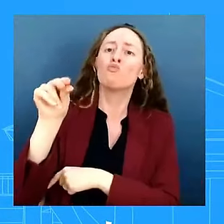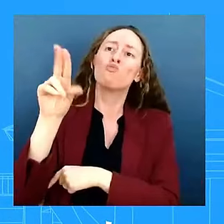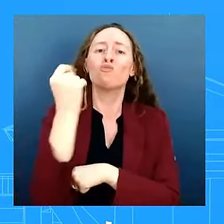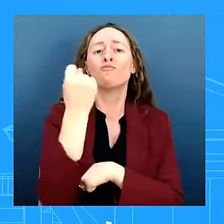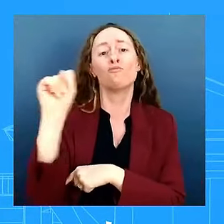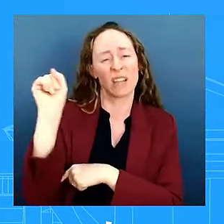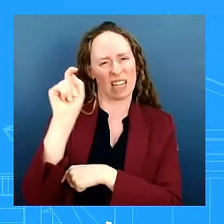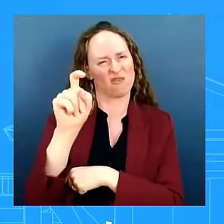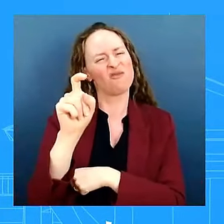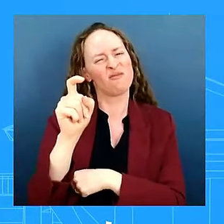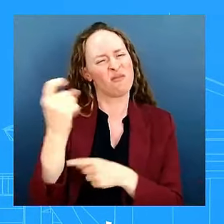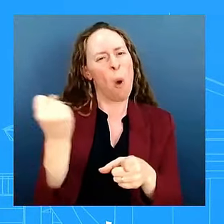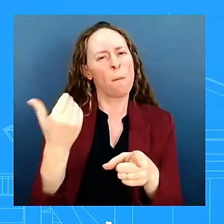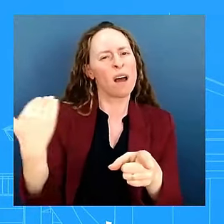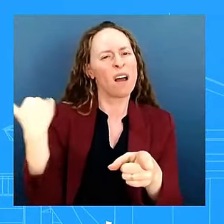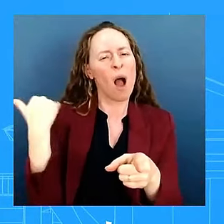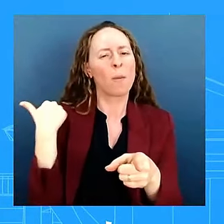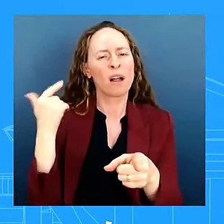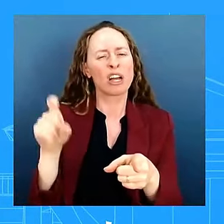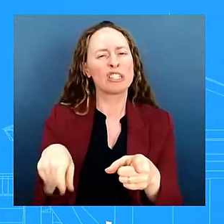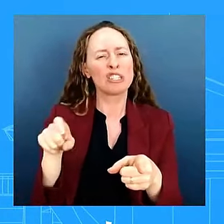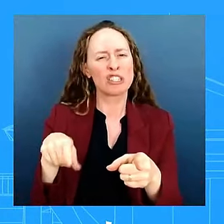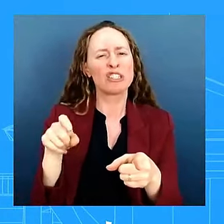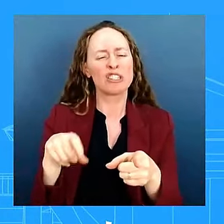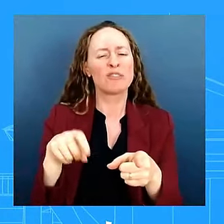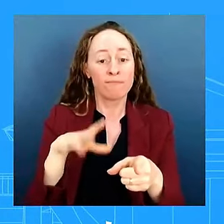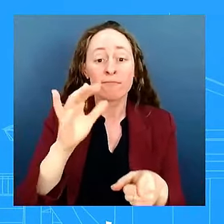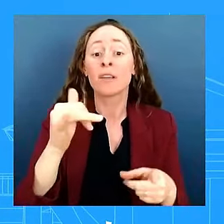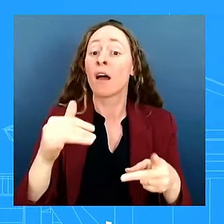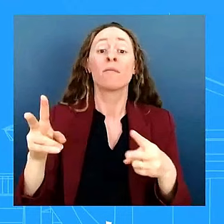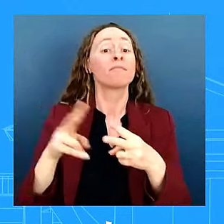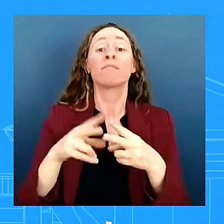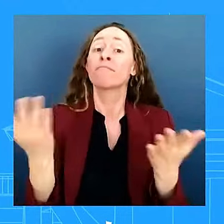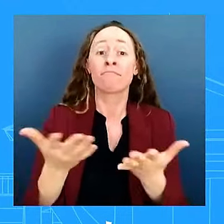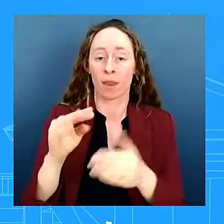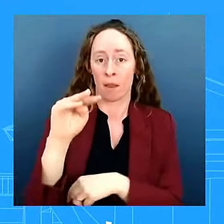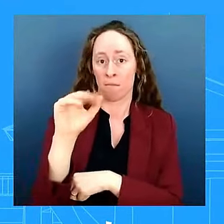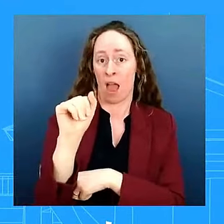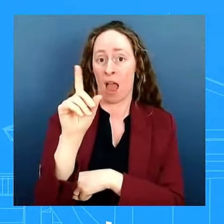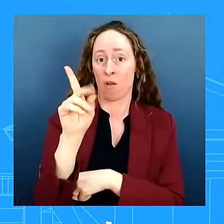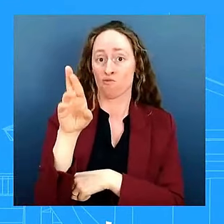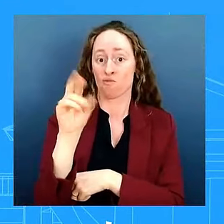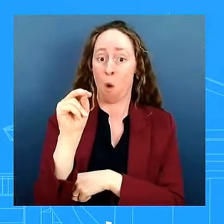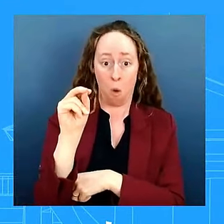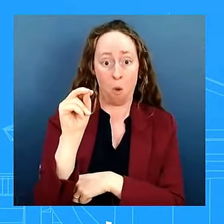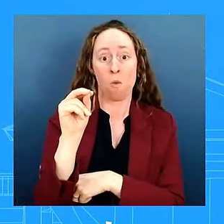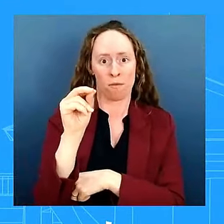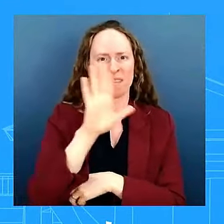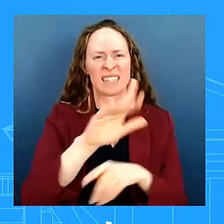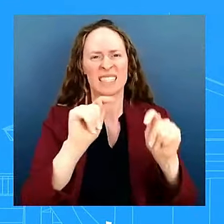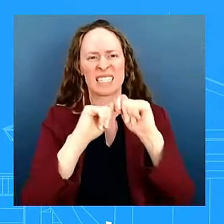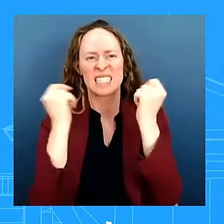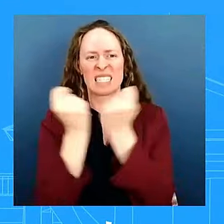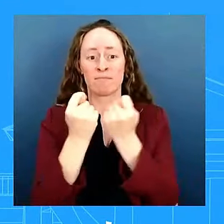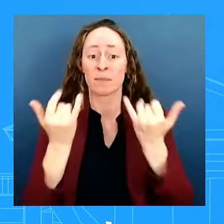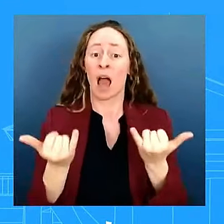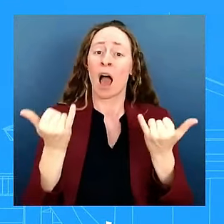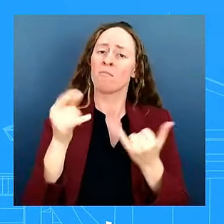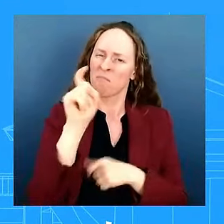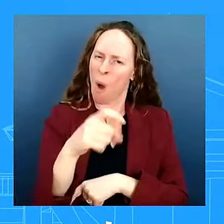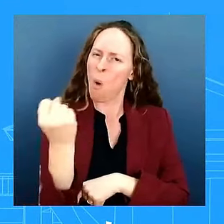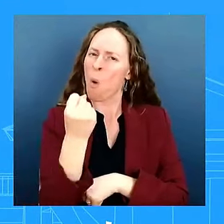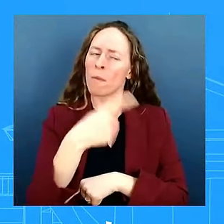actions to hold nicolas maduro and his cronies accountable for their blatant electoral fraud obstruction of a